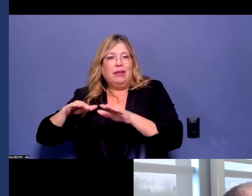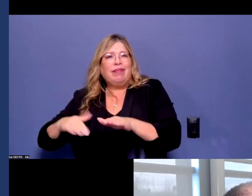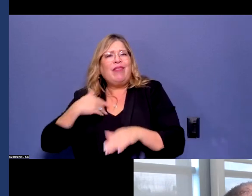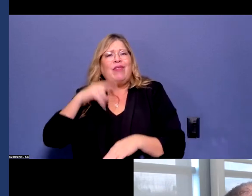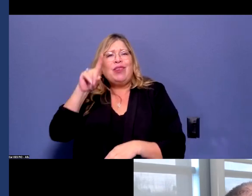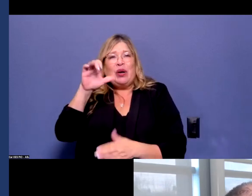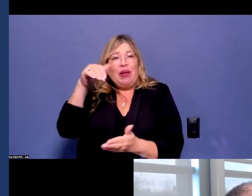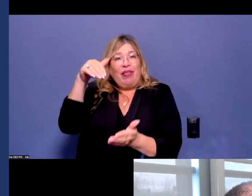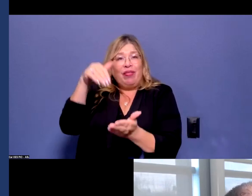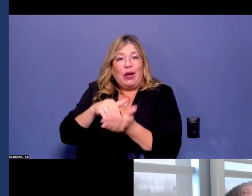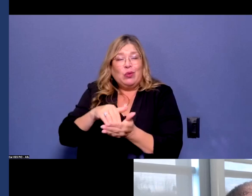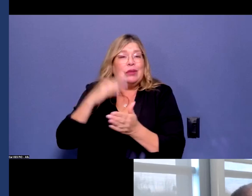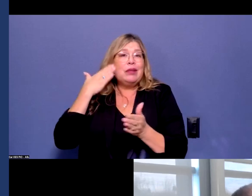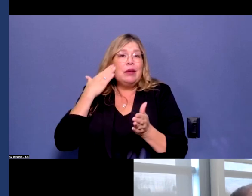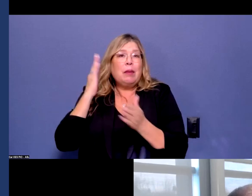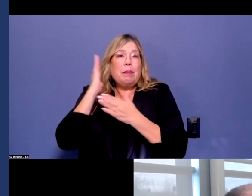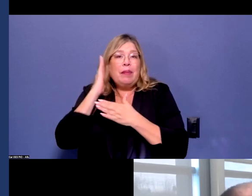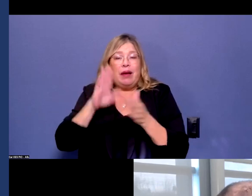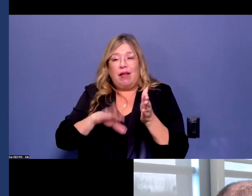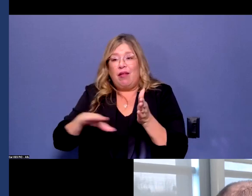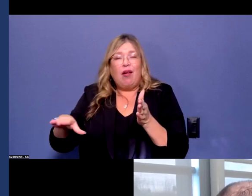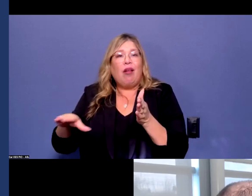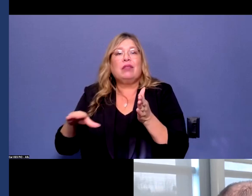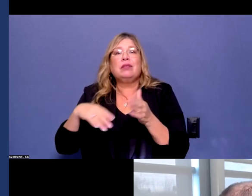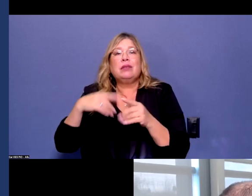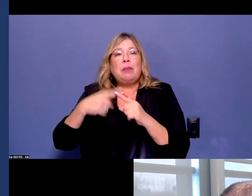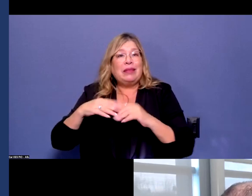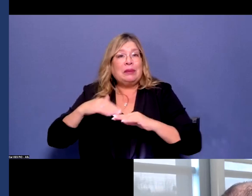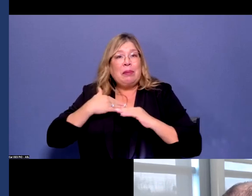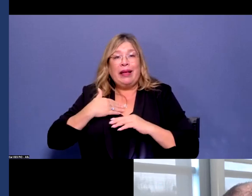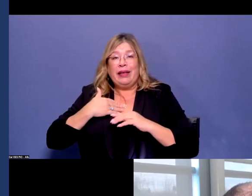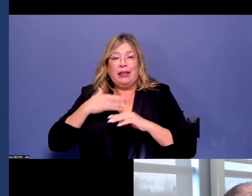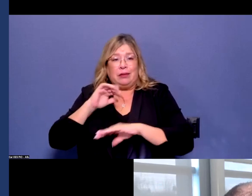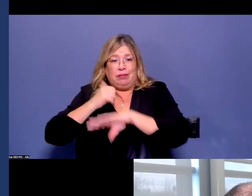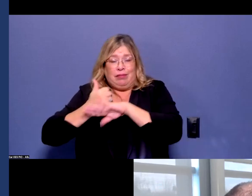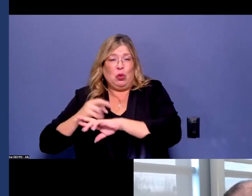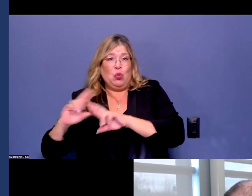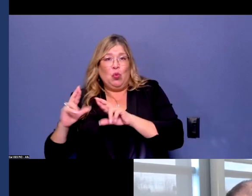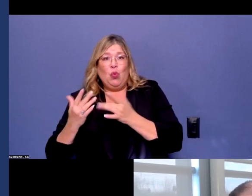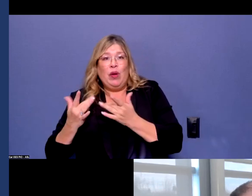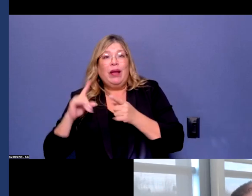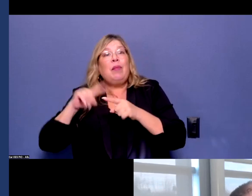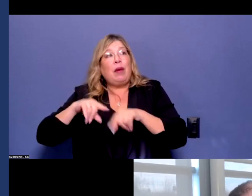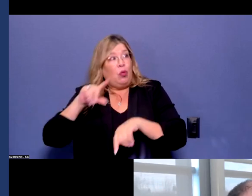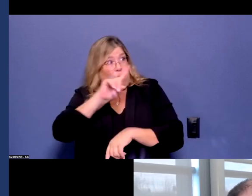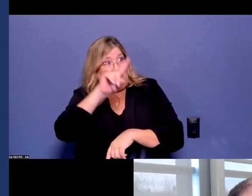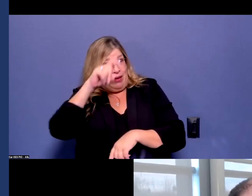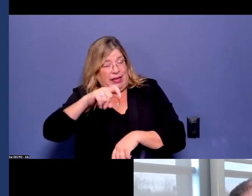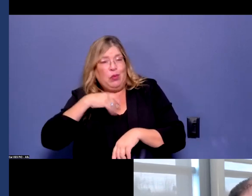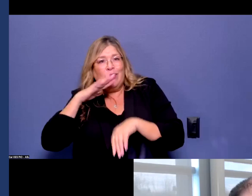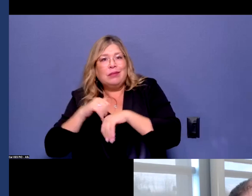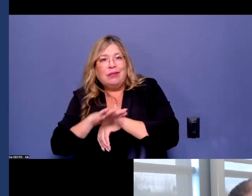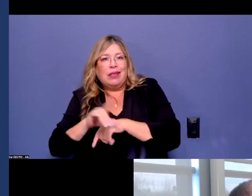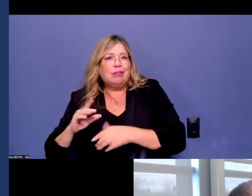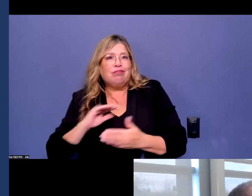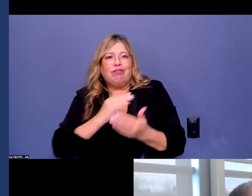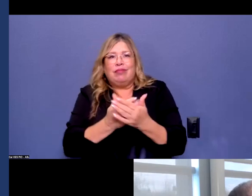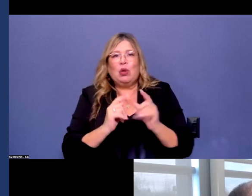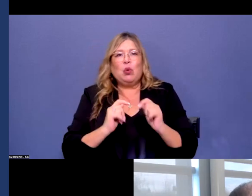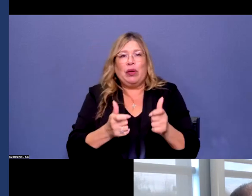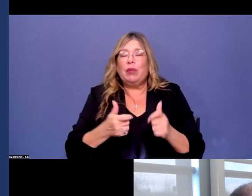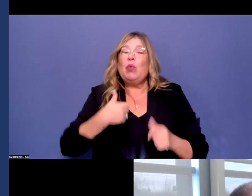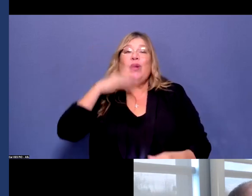ready to go all over the state wherever they're needed to set up shelters. We hope we hope don't get there, but we hope extensive